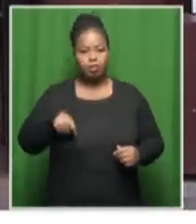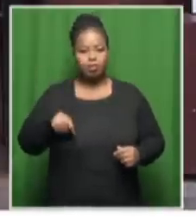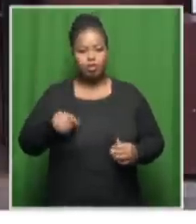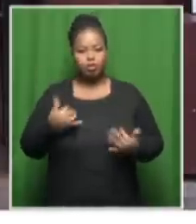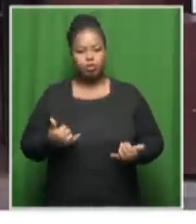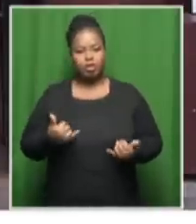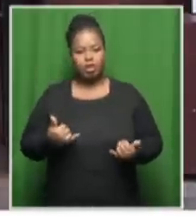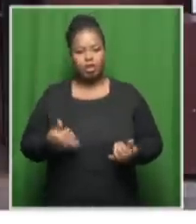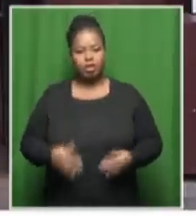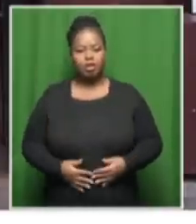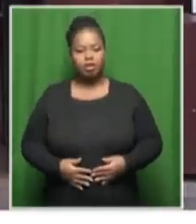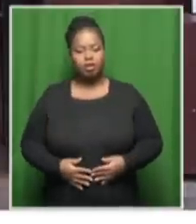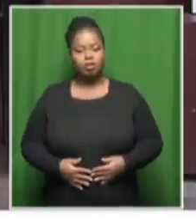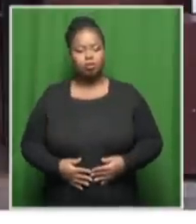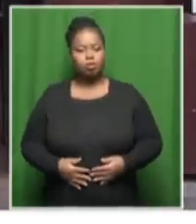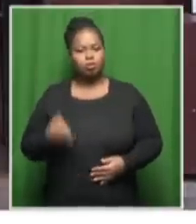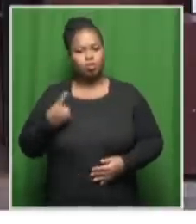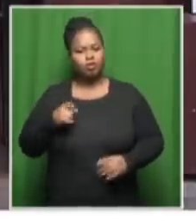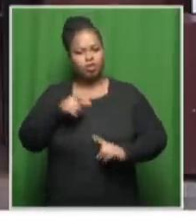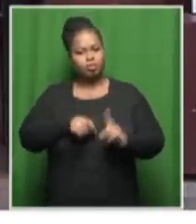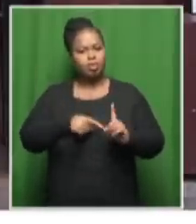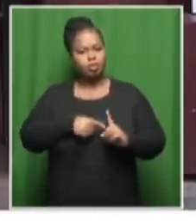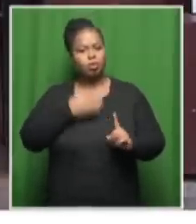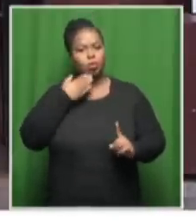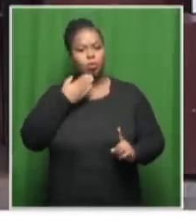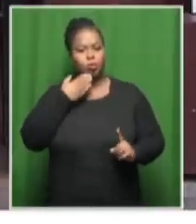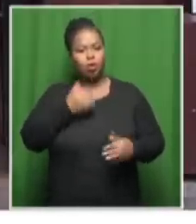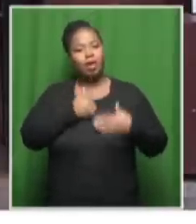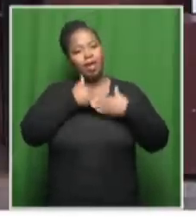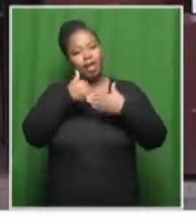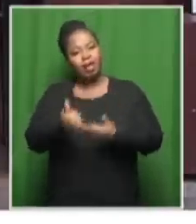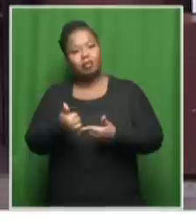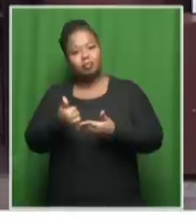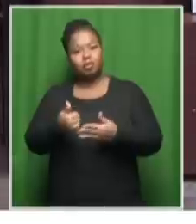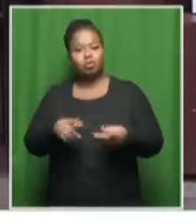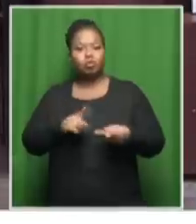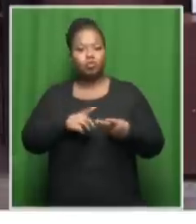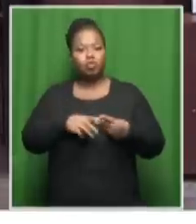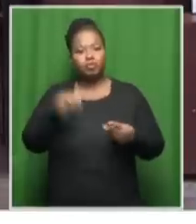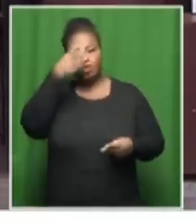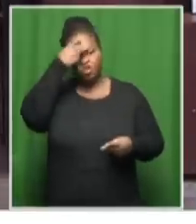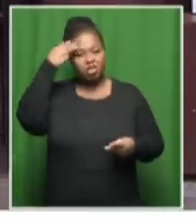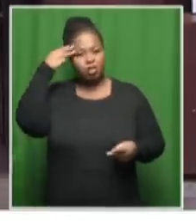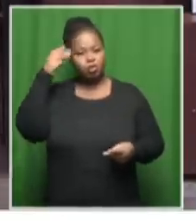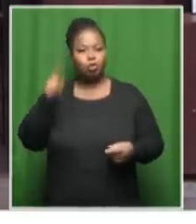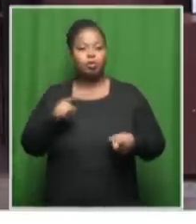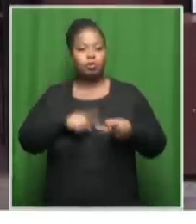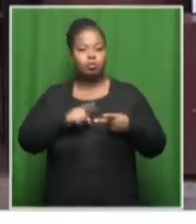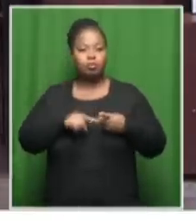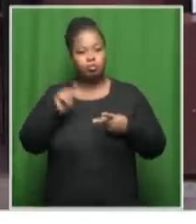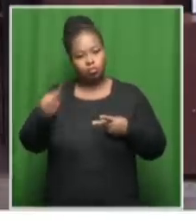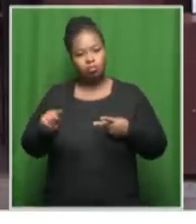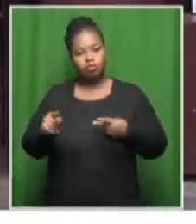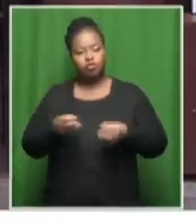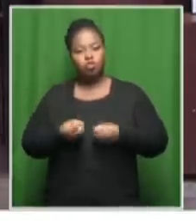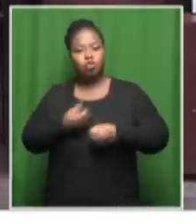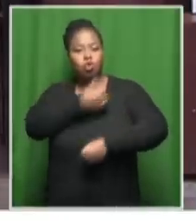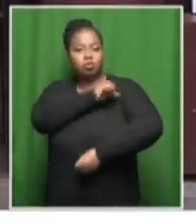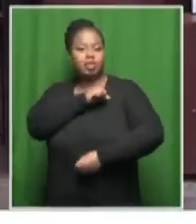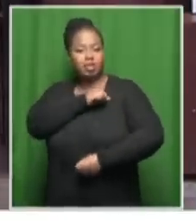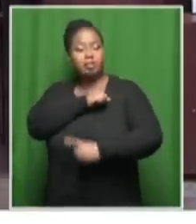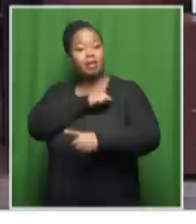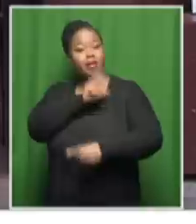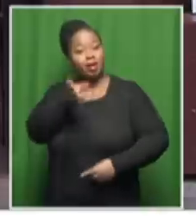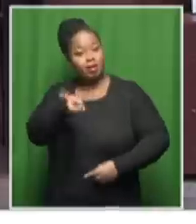was one of those people who helped carry Senzo Miuwa to the car that transported him to hospital. I also